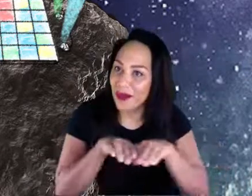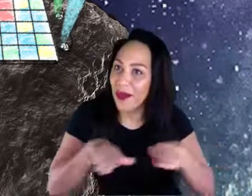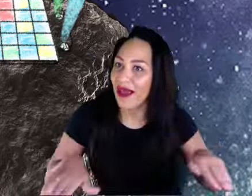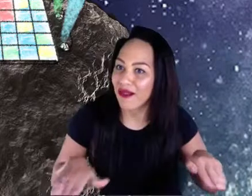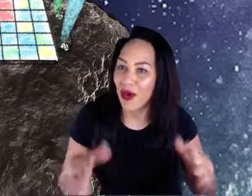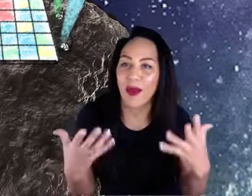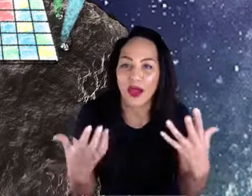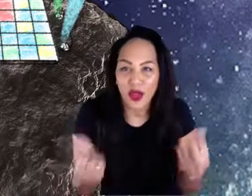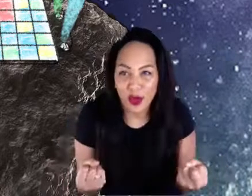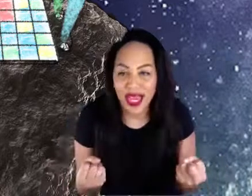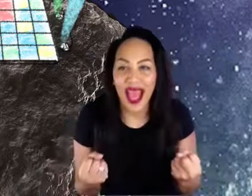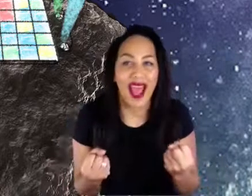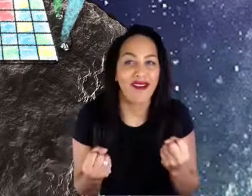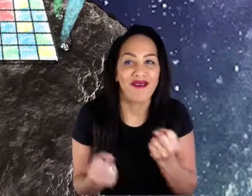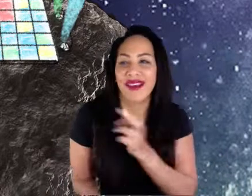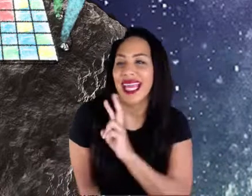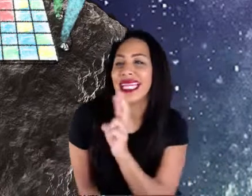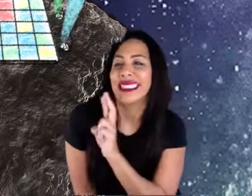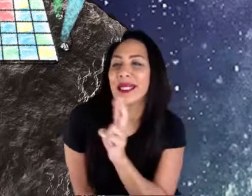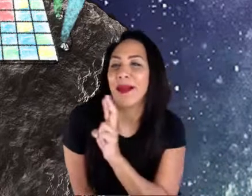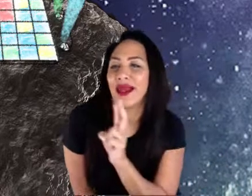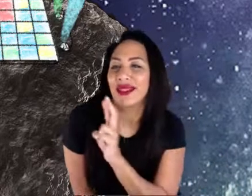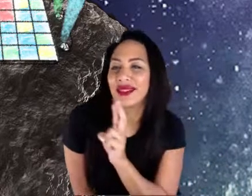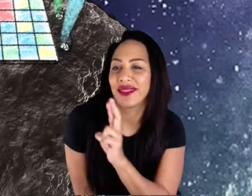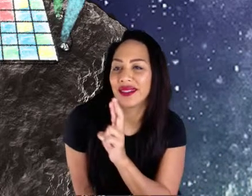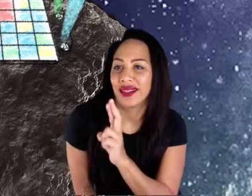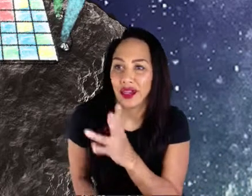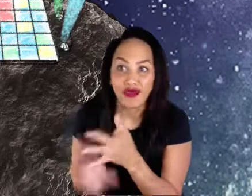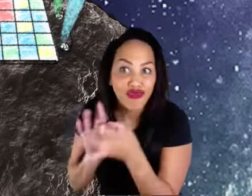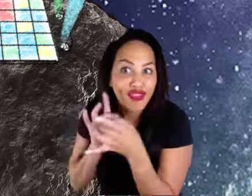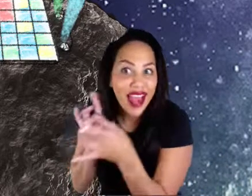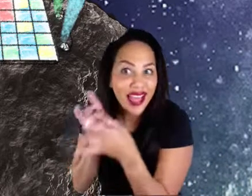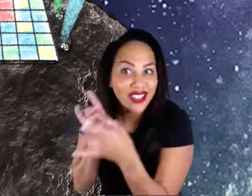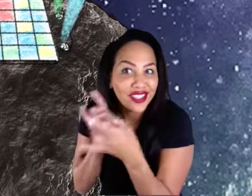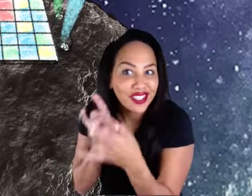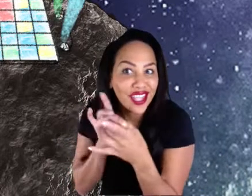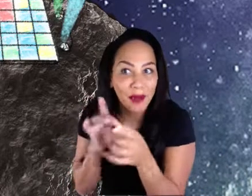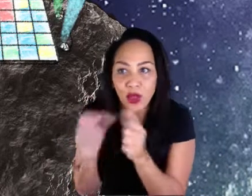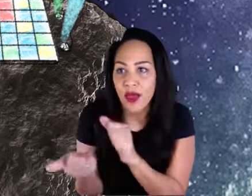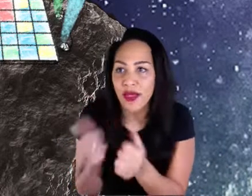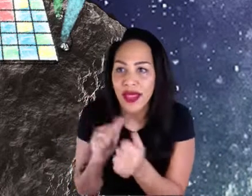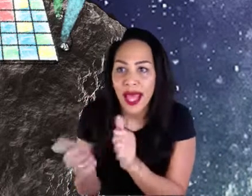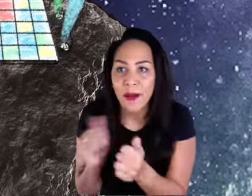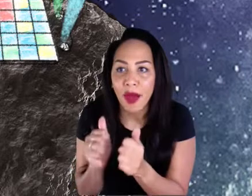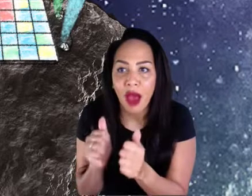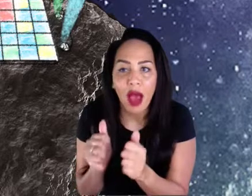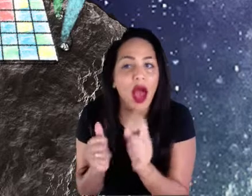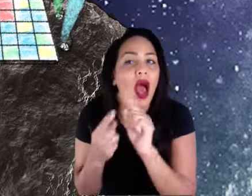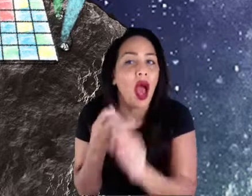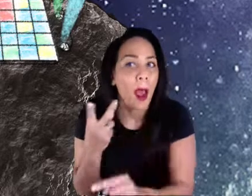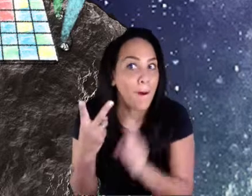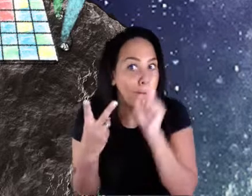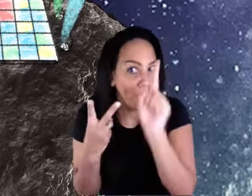serendipitous relationships with your neighbor. But while also kind of being a part of a greater